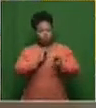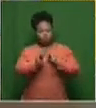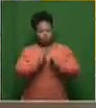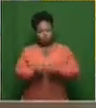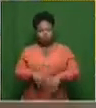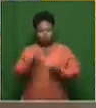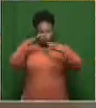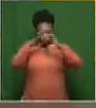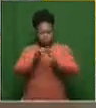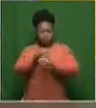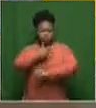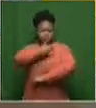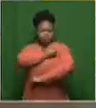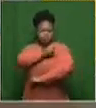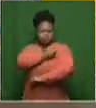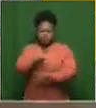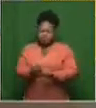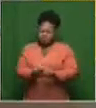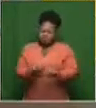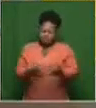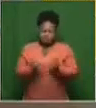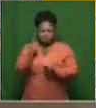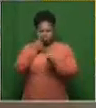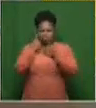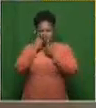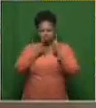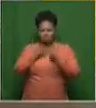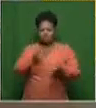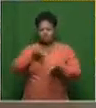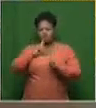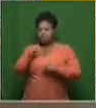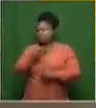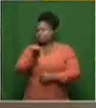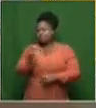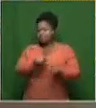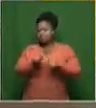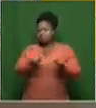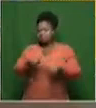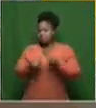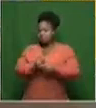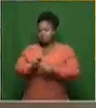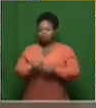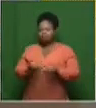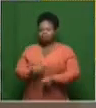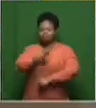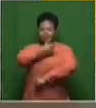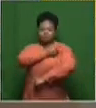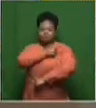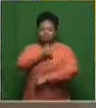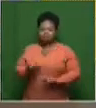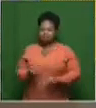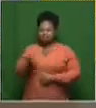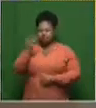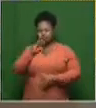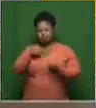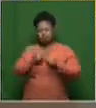vaccines. And I know that there have been so many different questions and responses from the viewers with regard to the vaccine. mean, whether we're